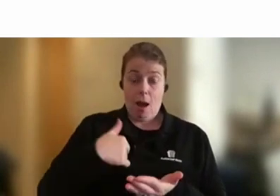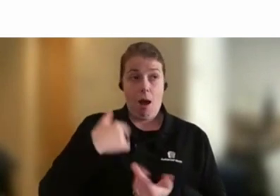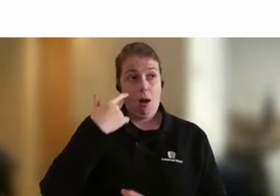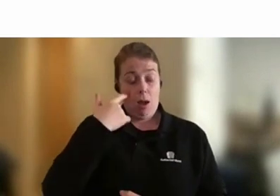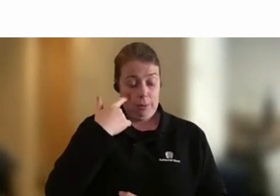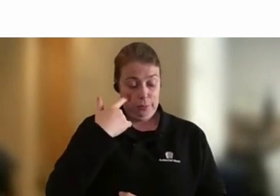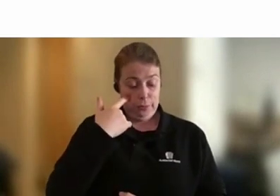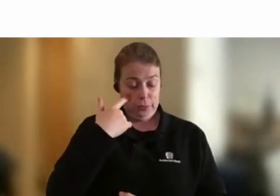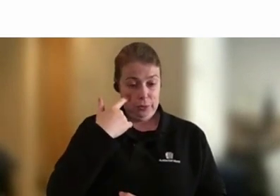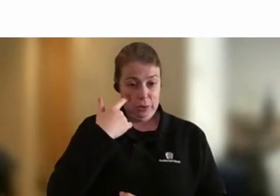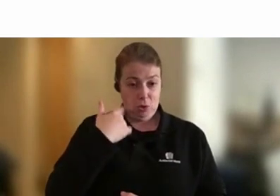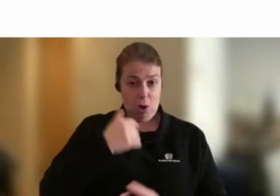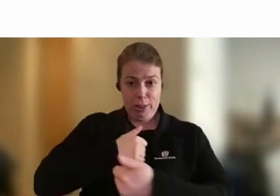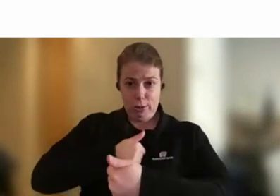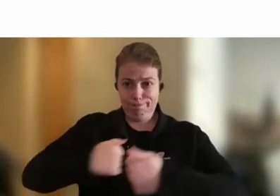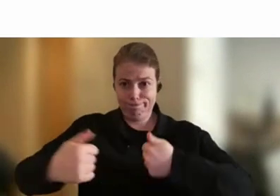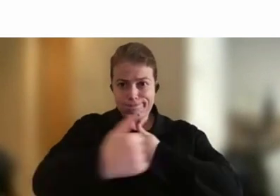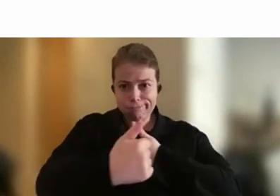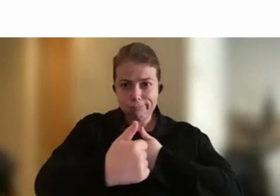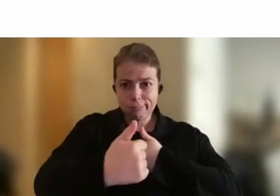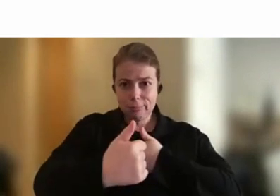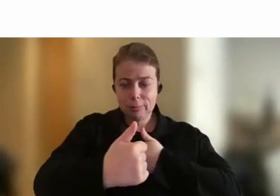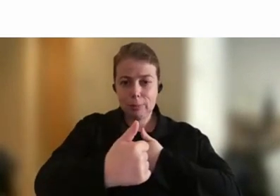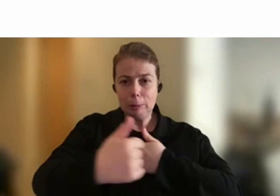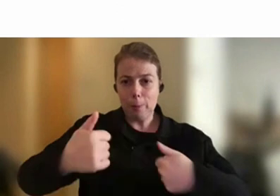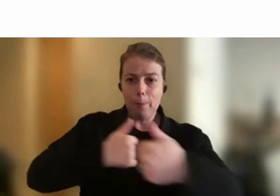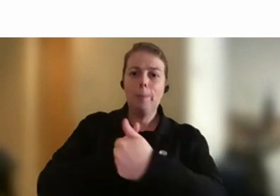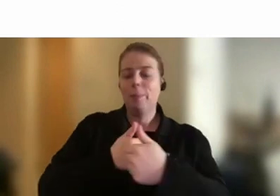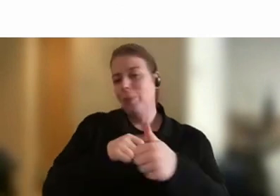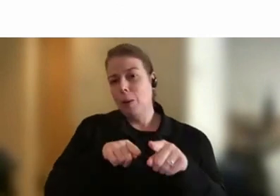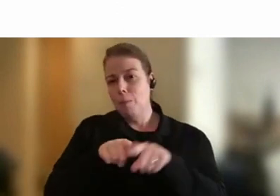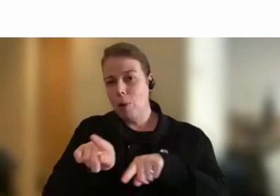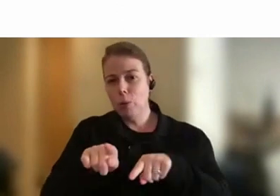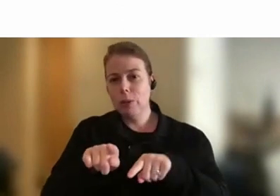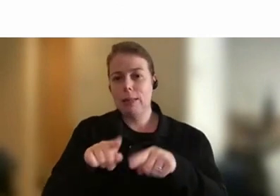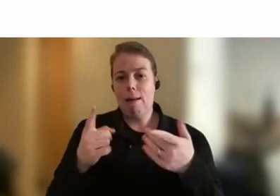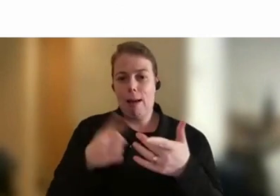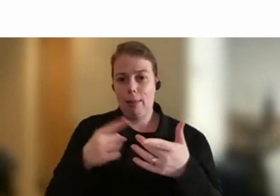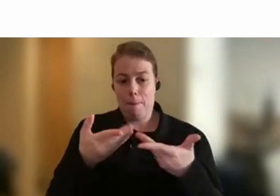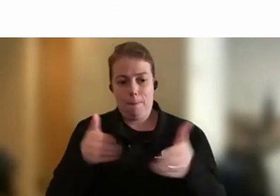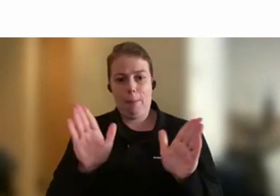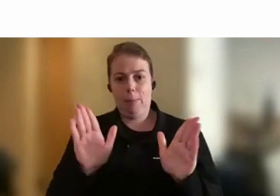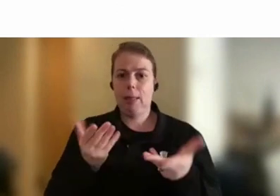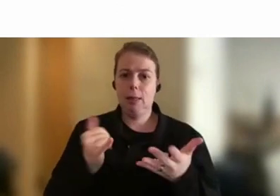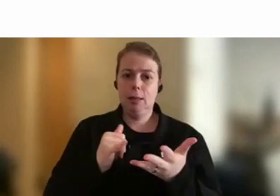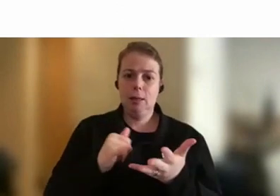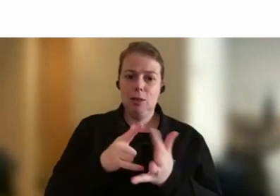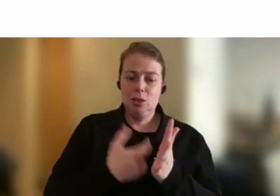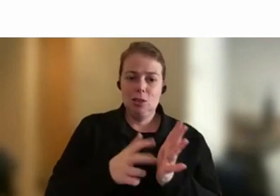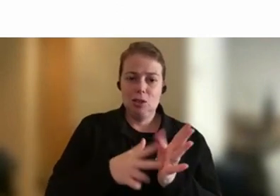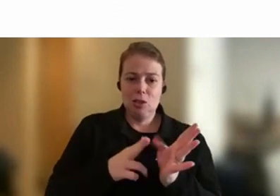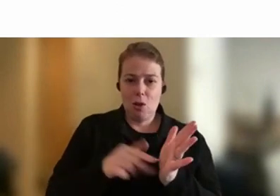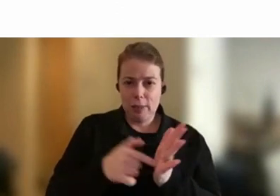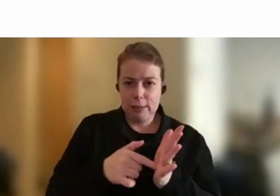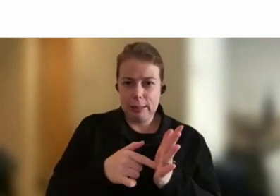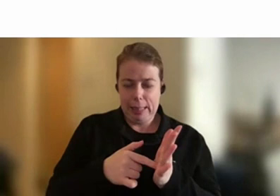I've tried to walk in the shoes of most public servants. And I've really learnt to speak other people's languages. And that's because